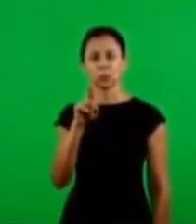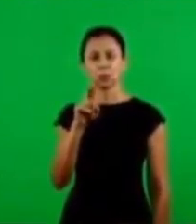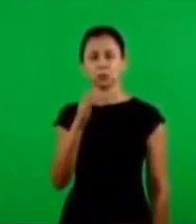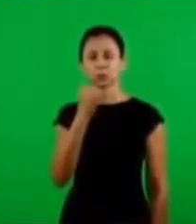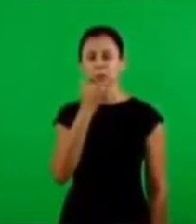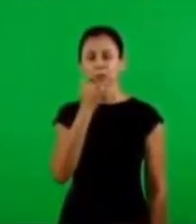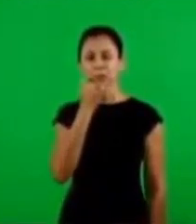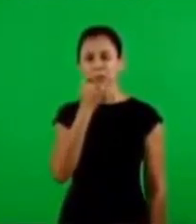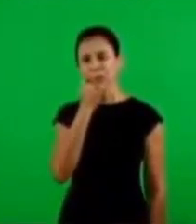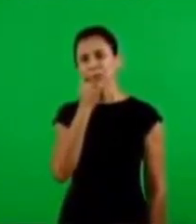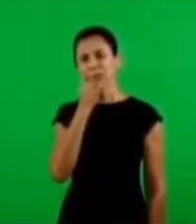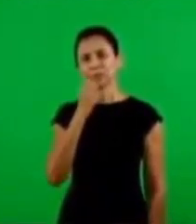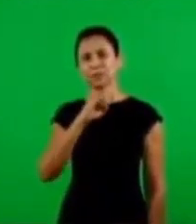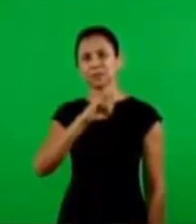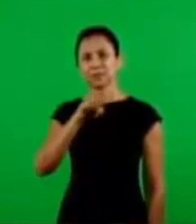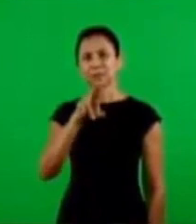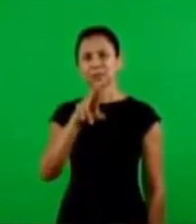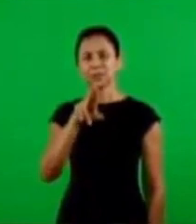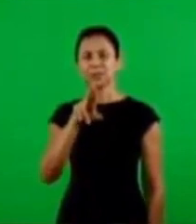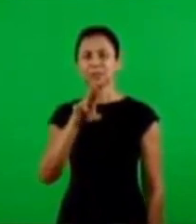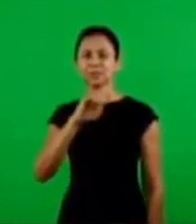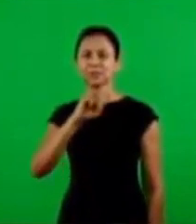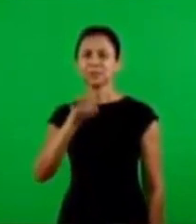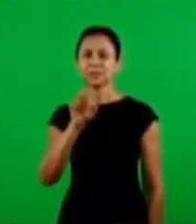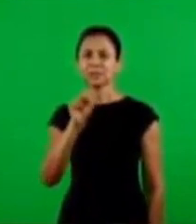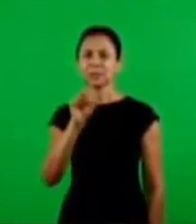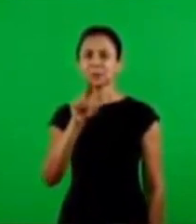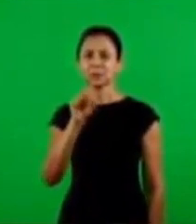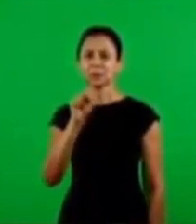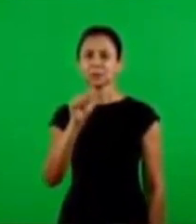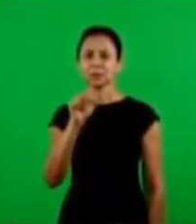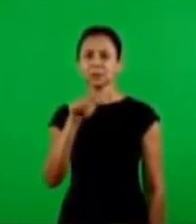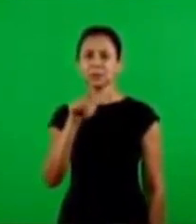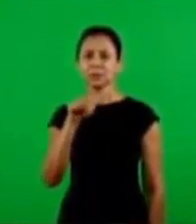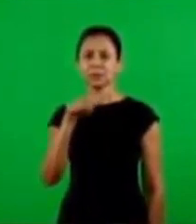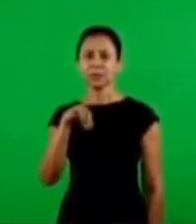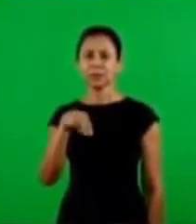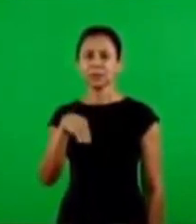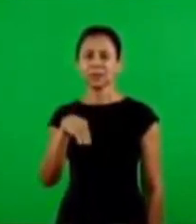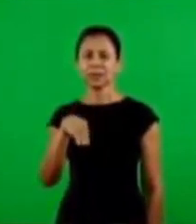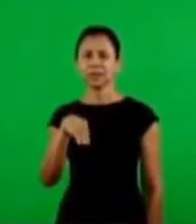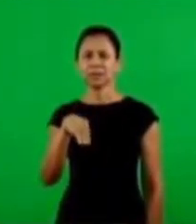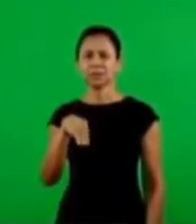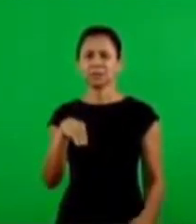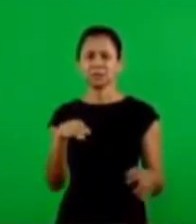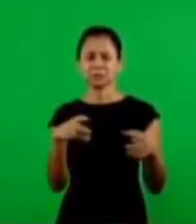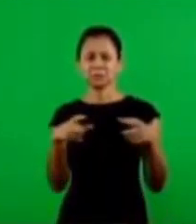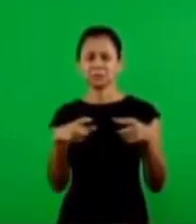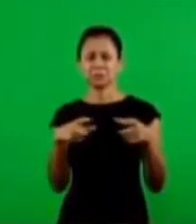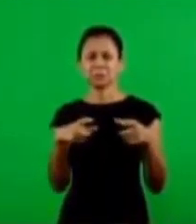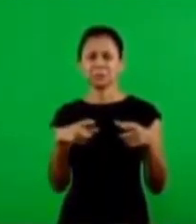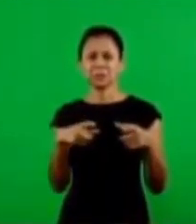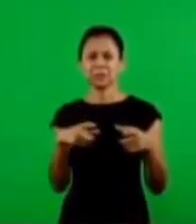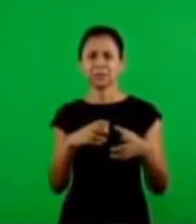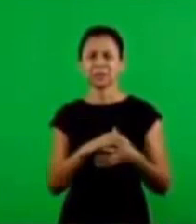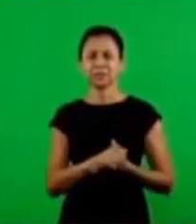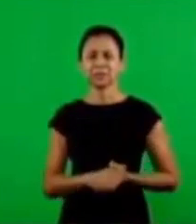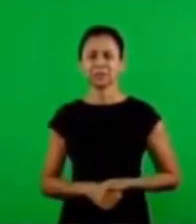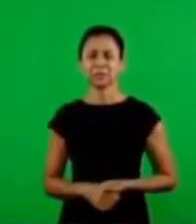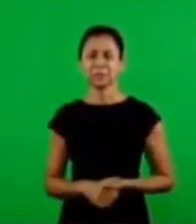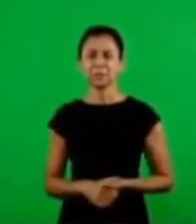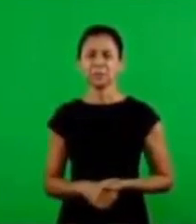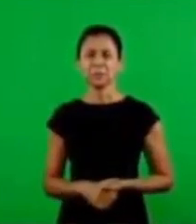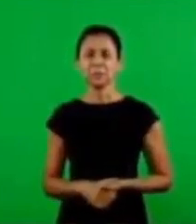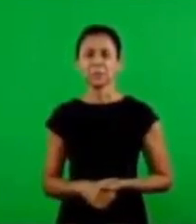not Jerusalem from Israel it's from here in Brazil small cities small villages